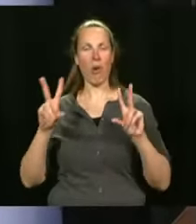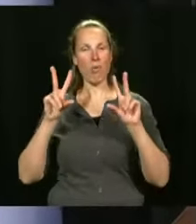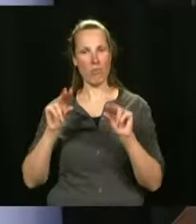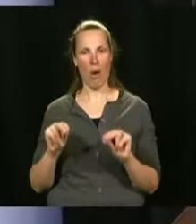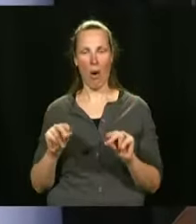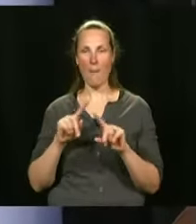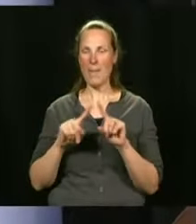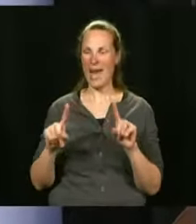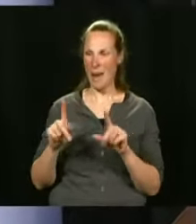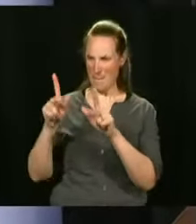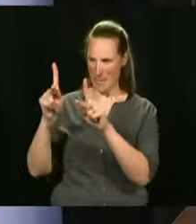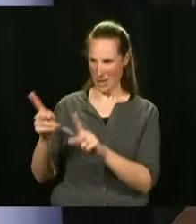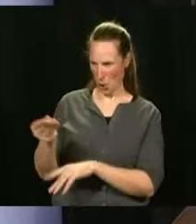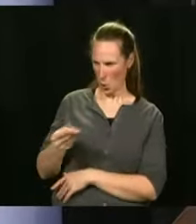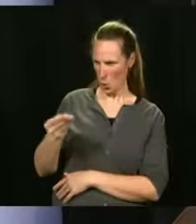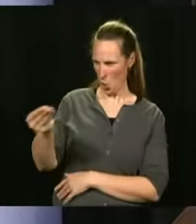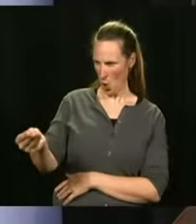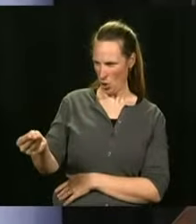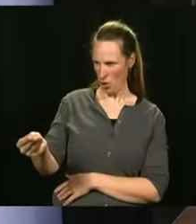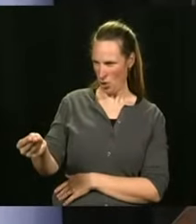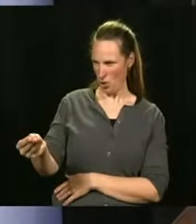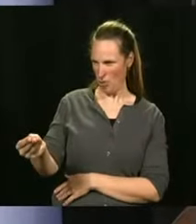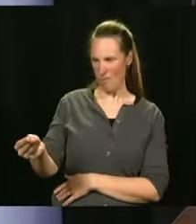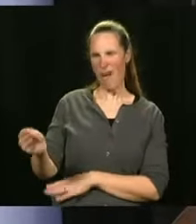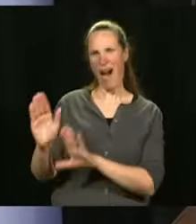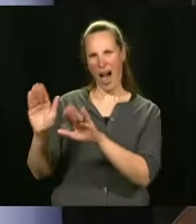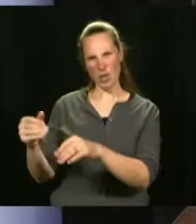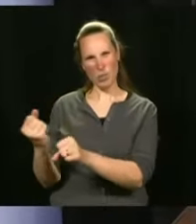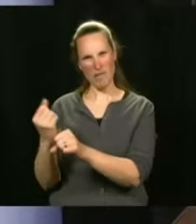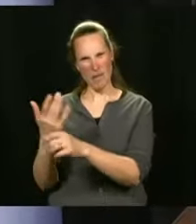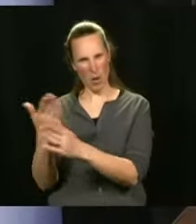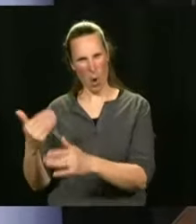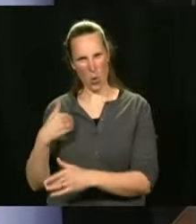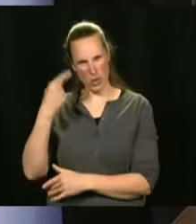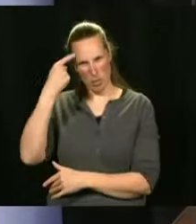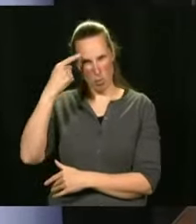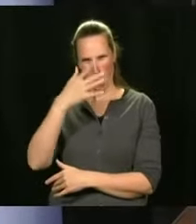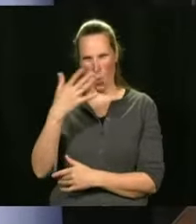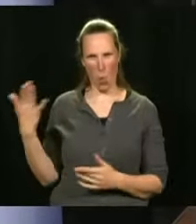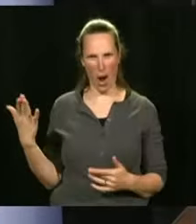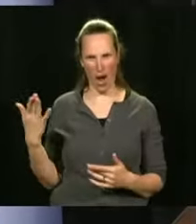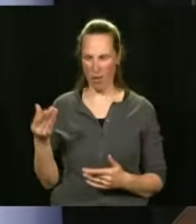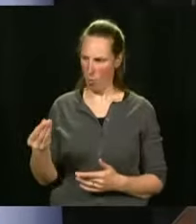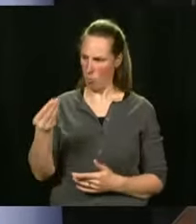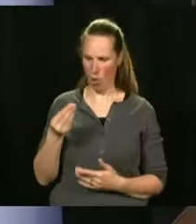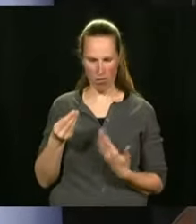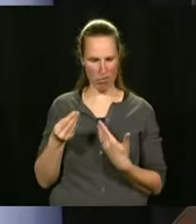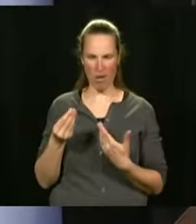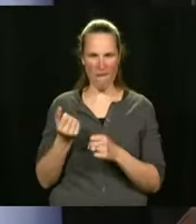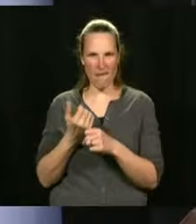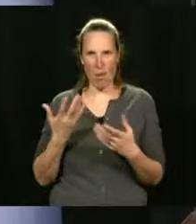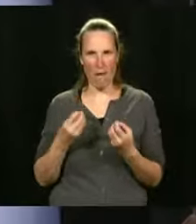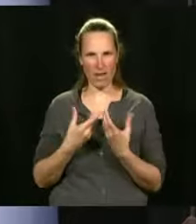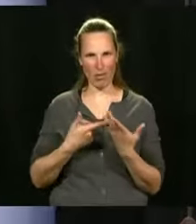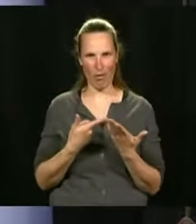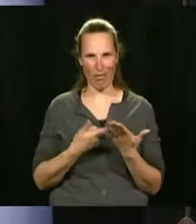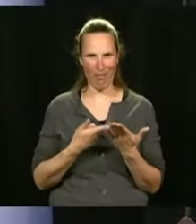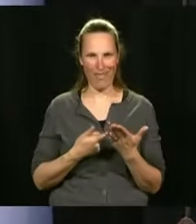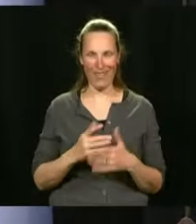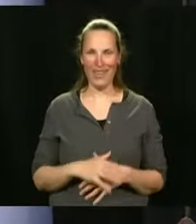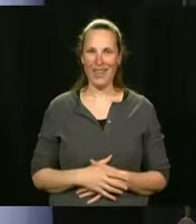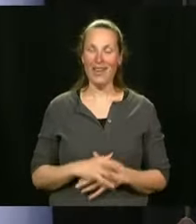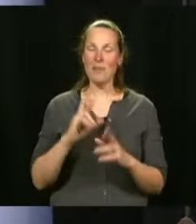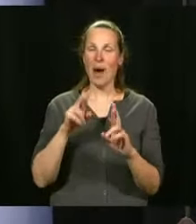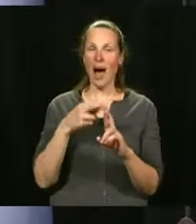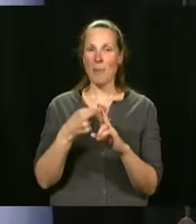I want to get it. Who is it for? And what can it be used for? I'm not sure that people at home know what its usefulness